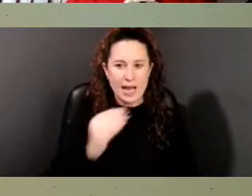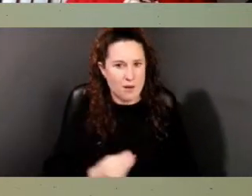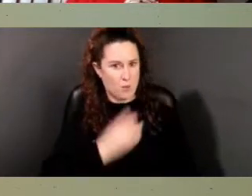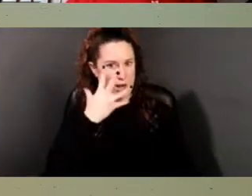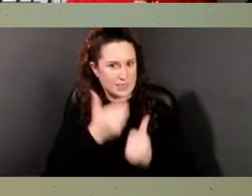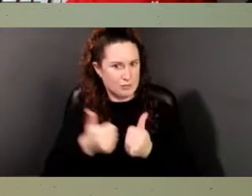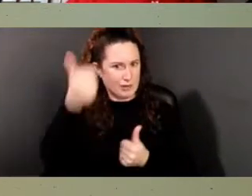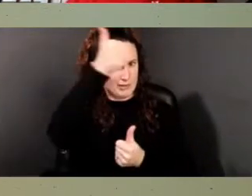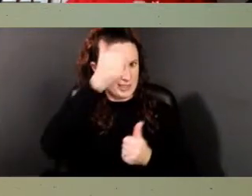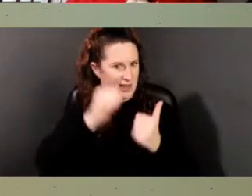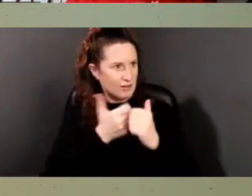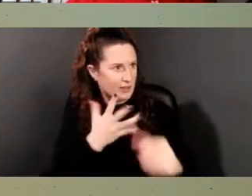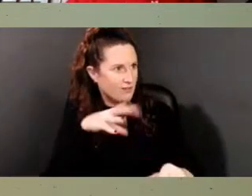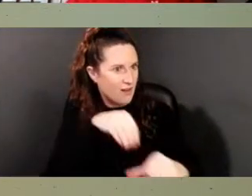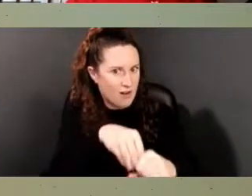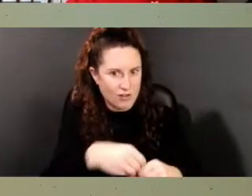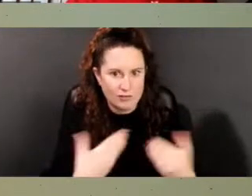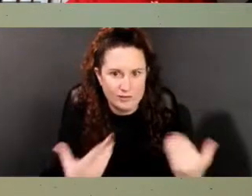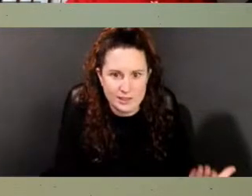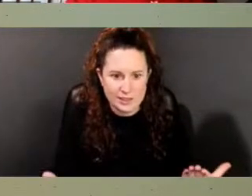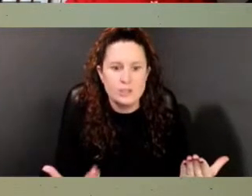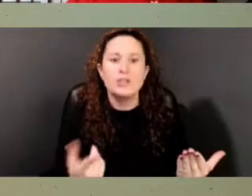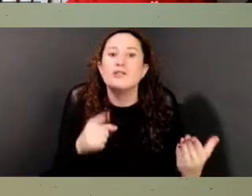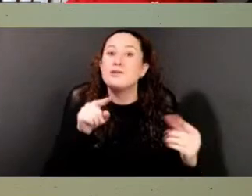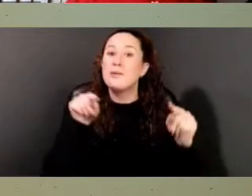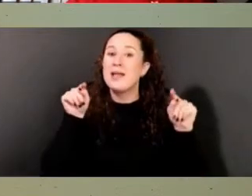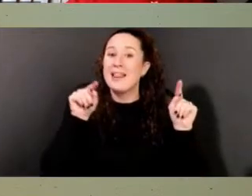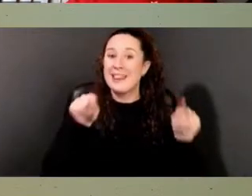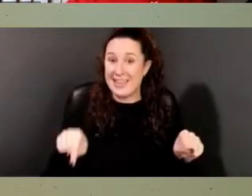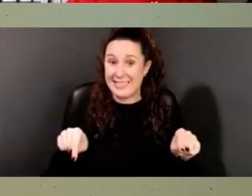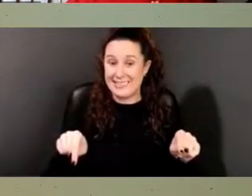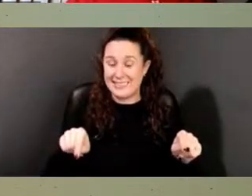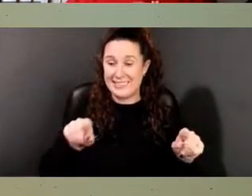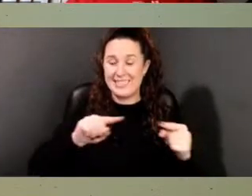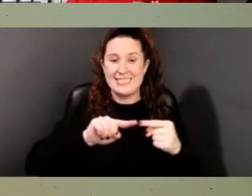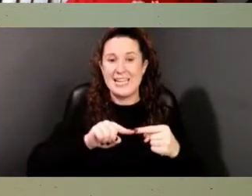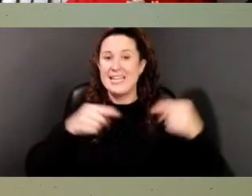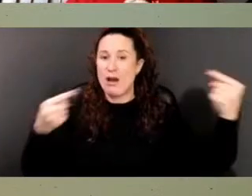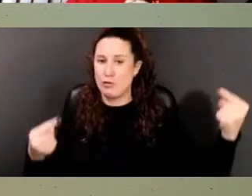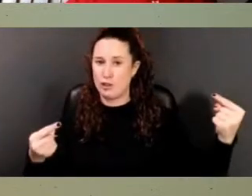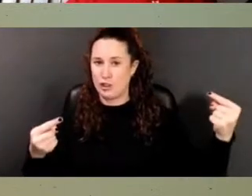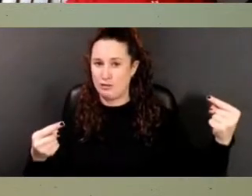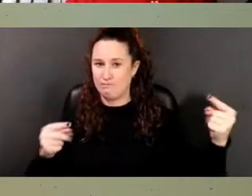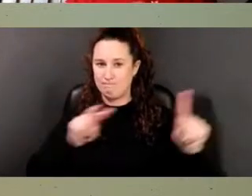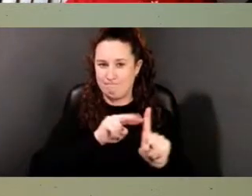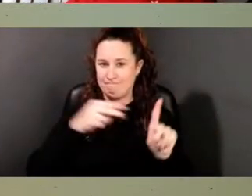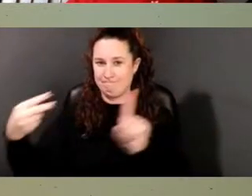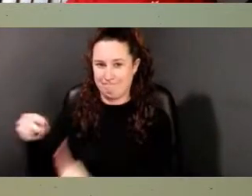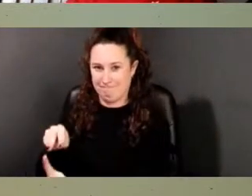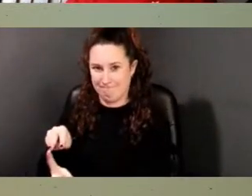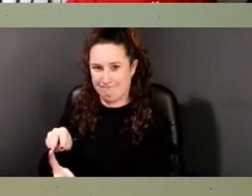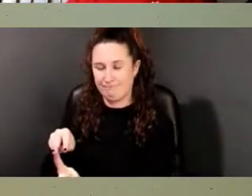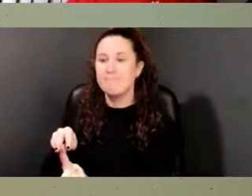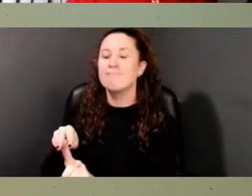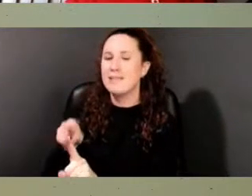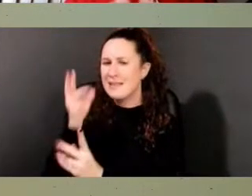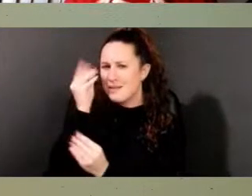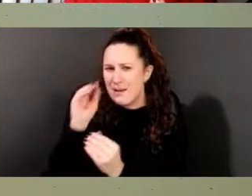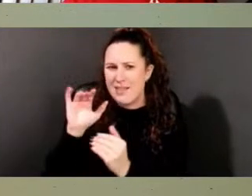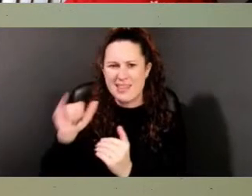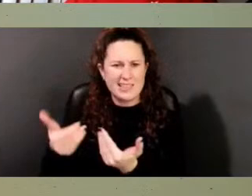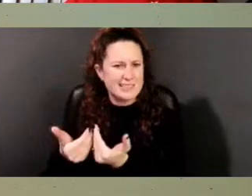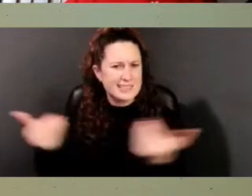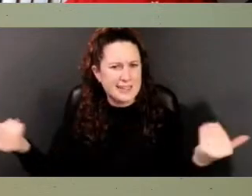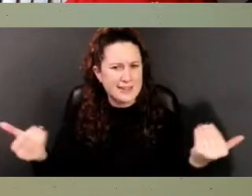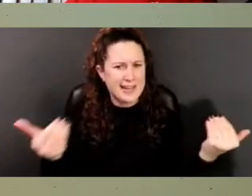that. And so this is a counter to the social erasure and ending the segregated knowledge and